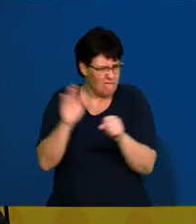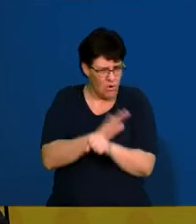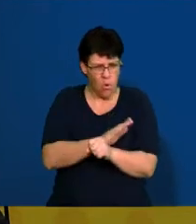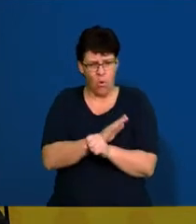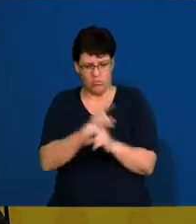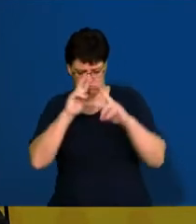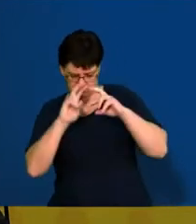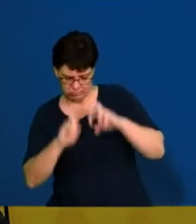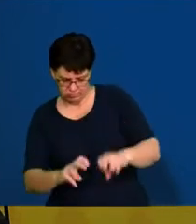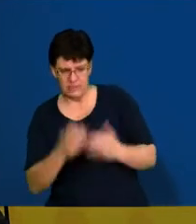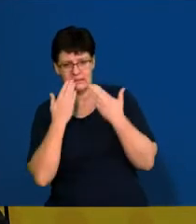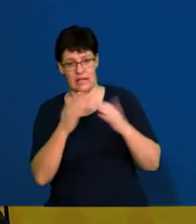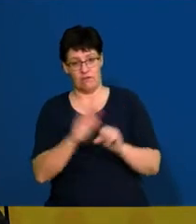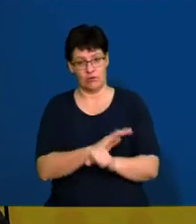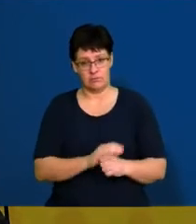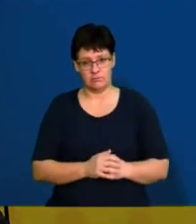its entirety.